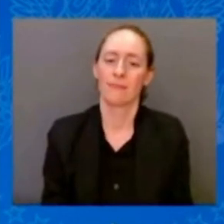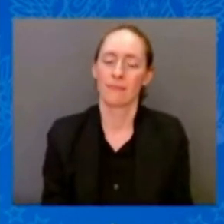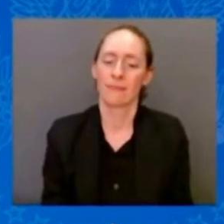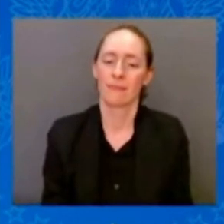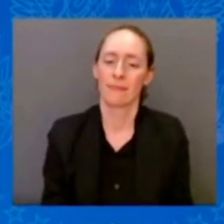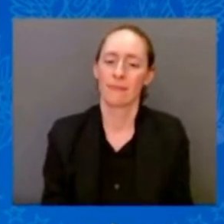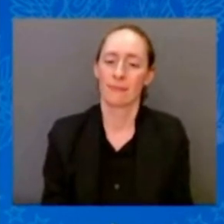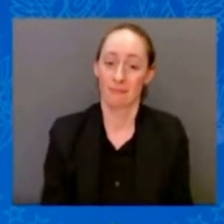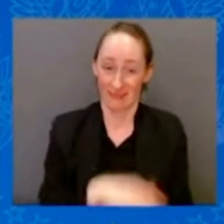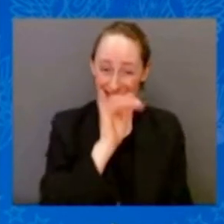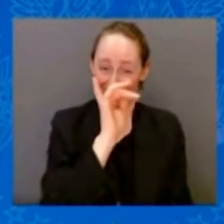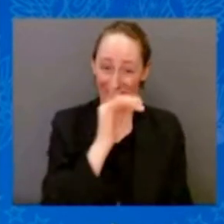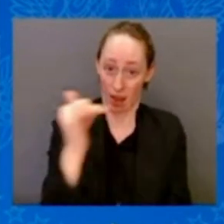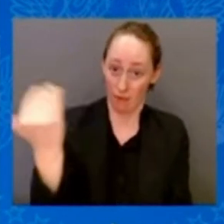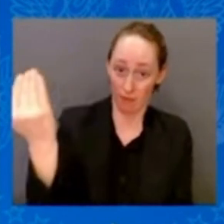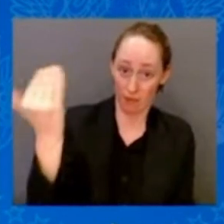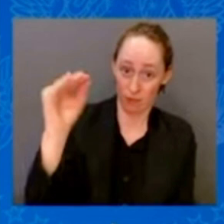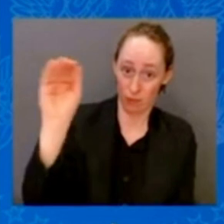your hand.